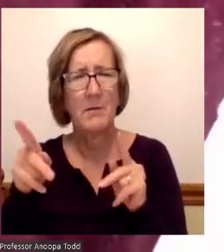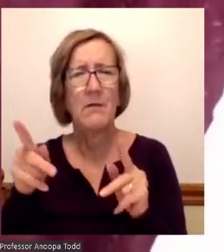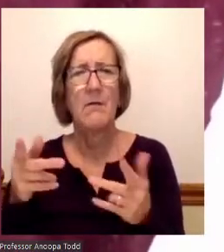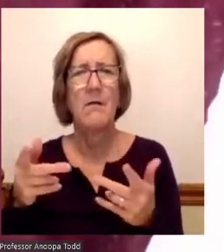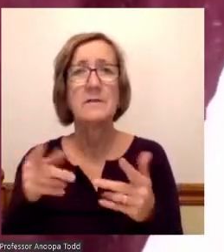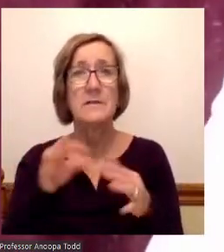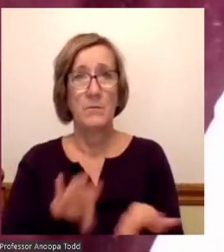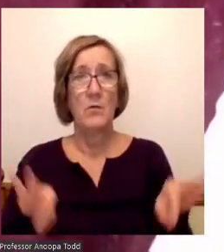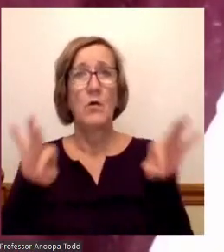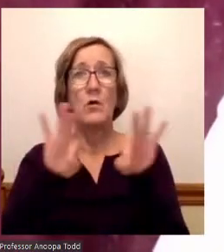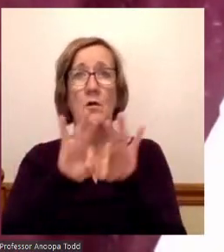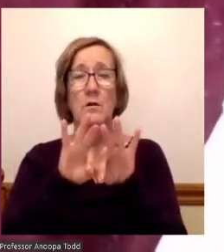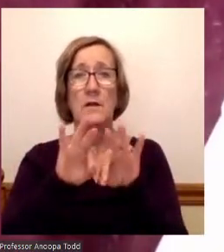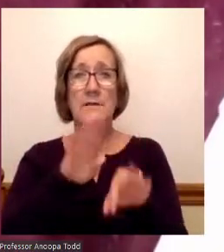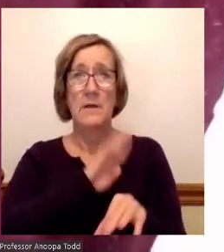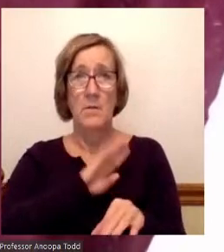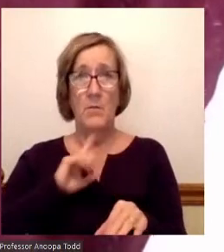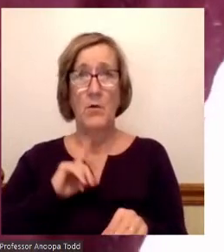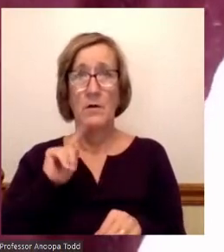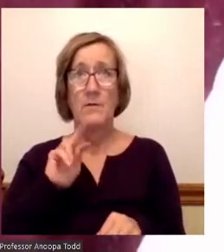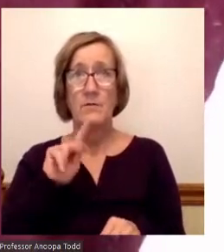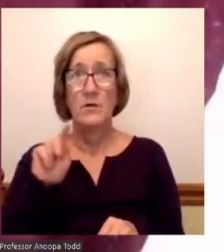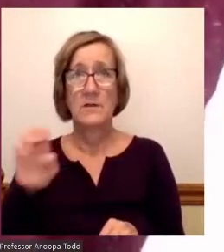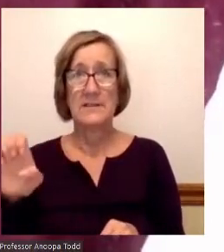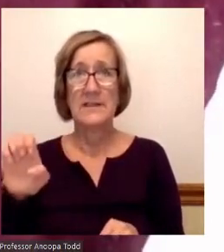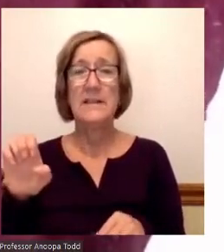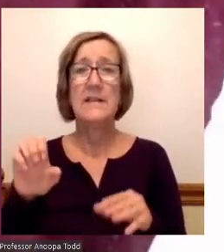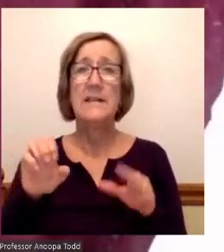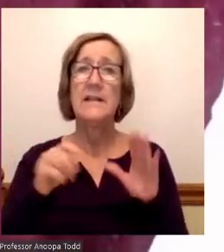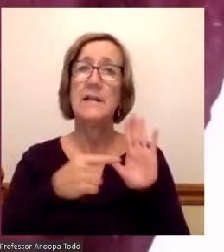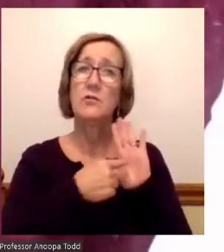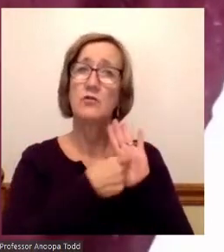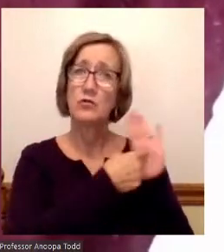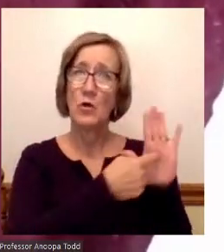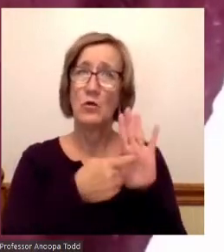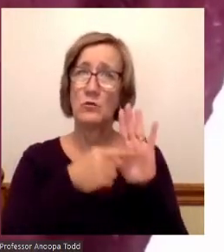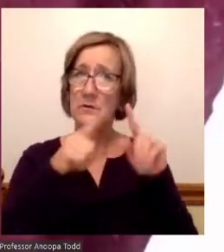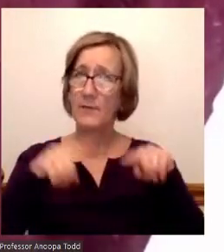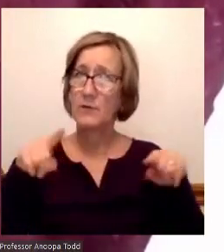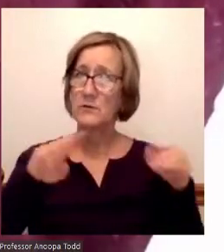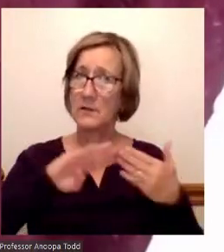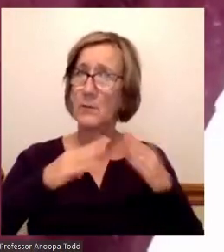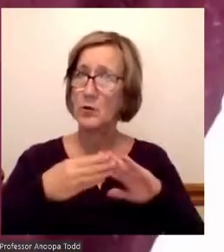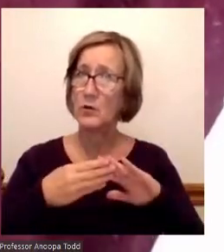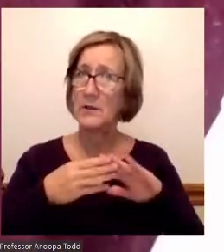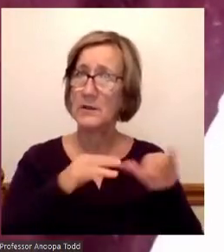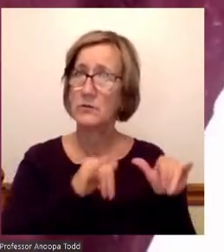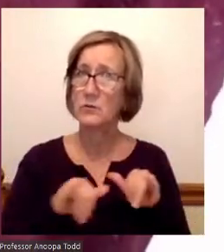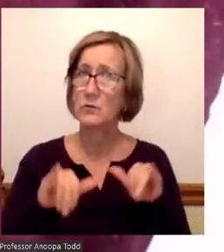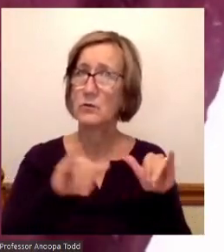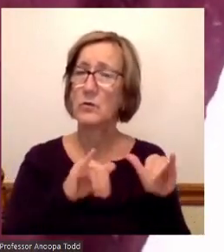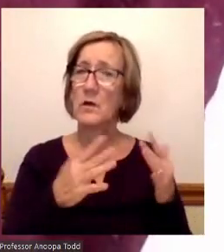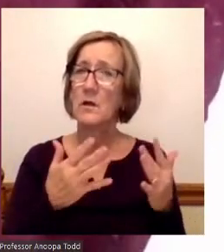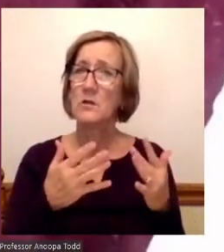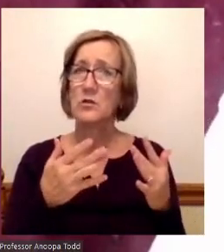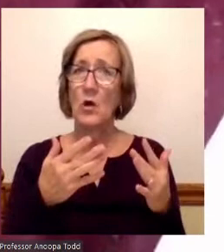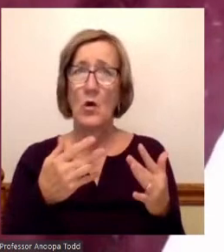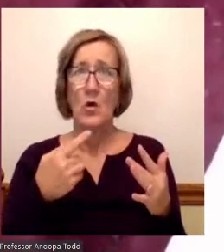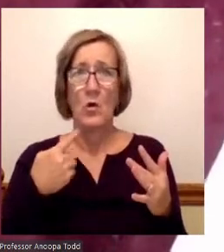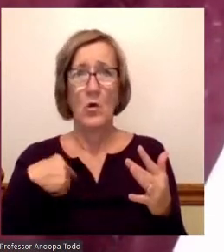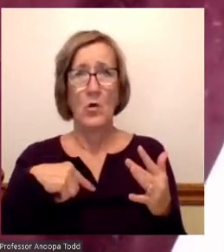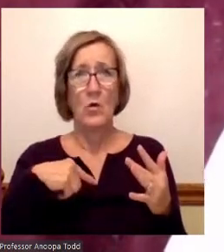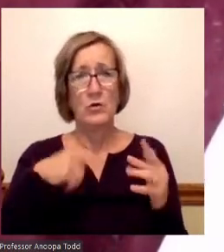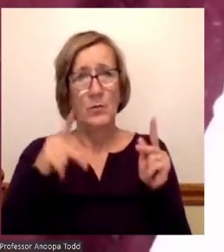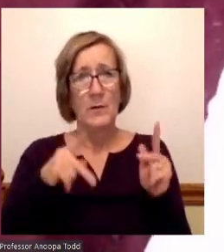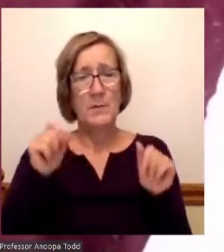the board of trustee also reflects the diversity of our community. We need to see ourselves so that people can relate